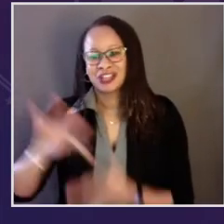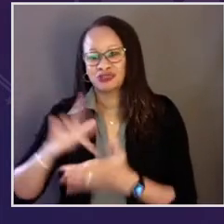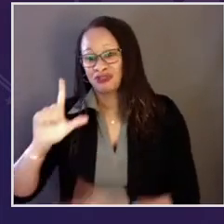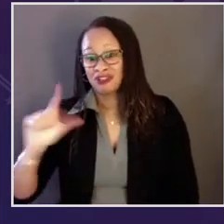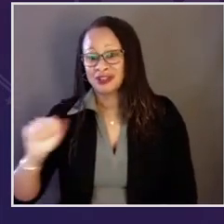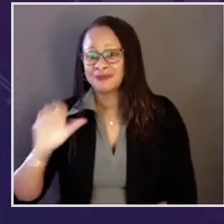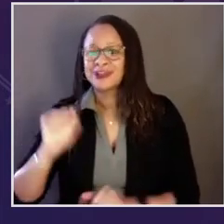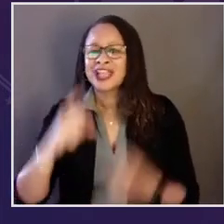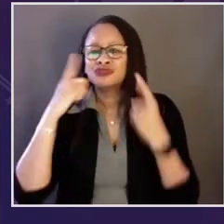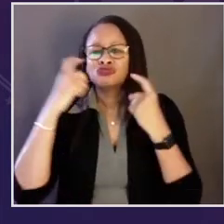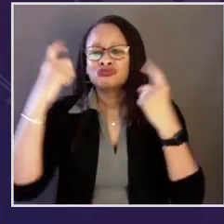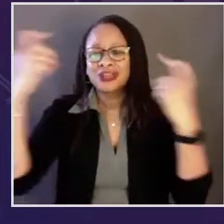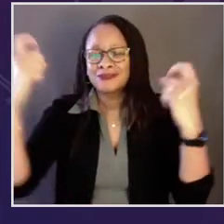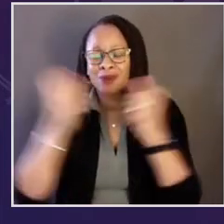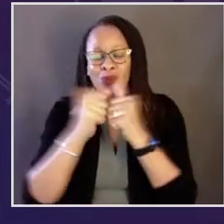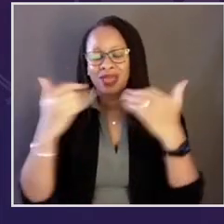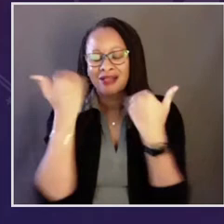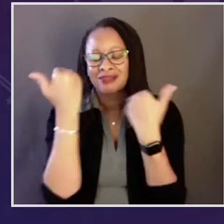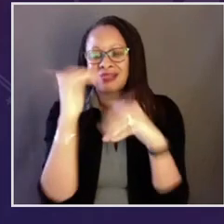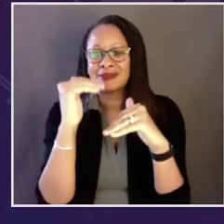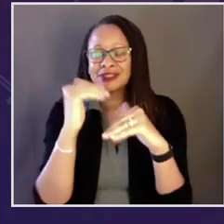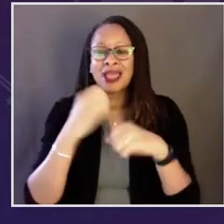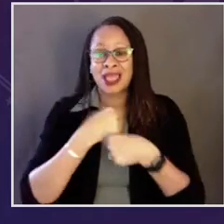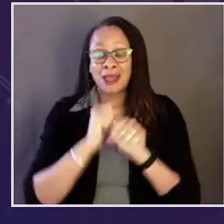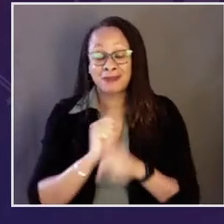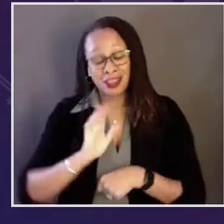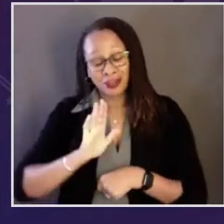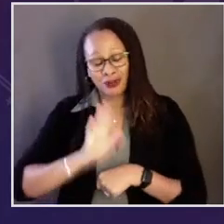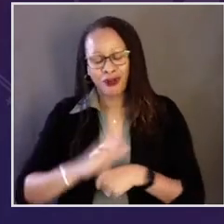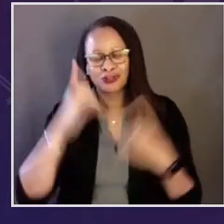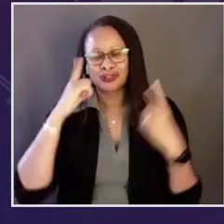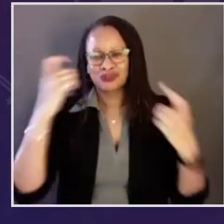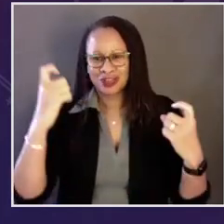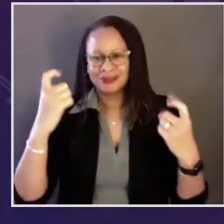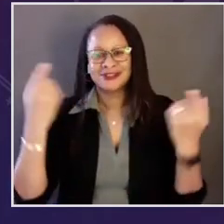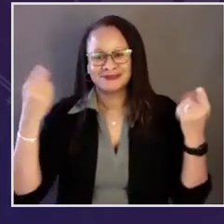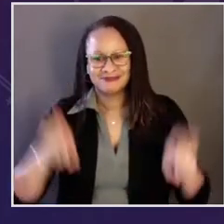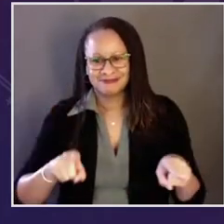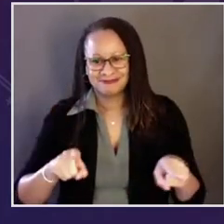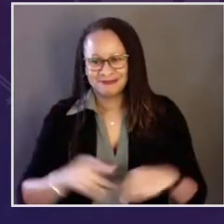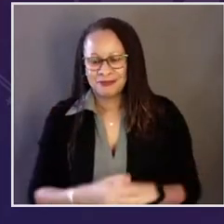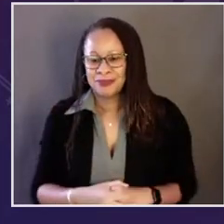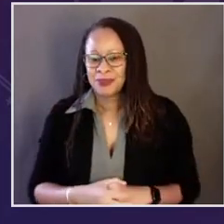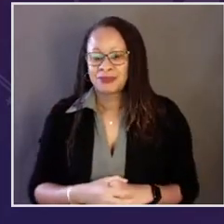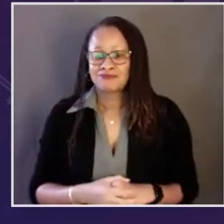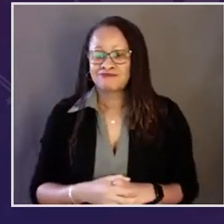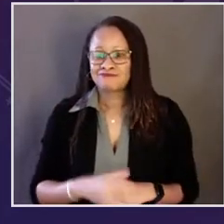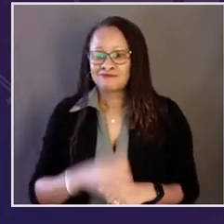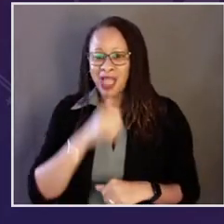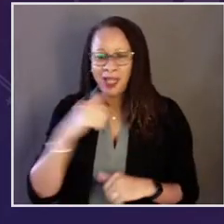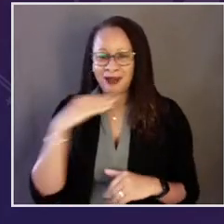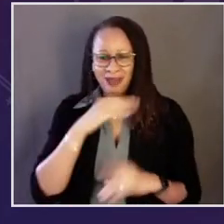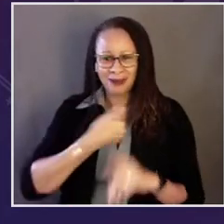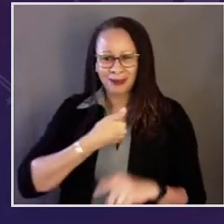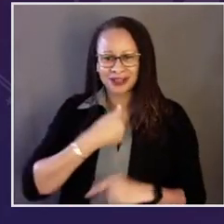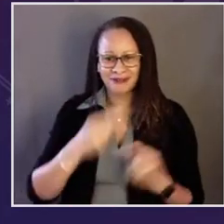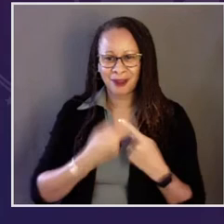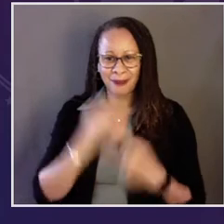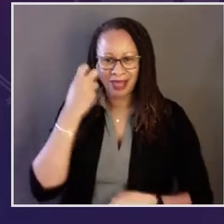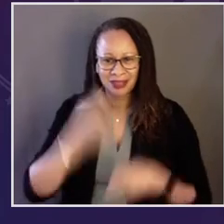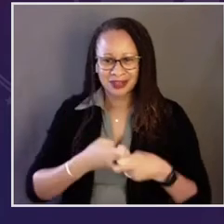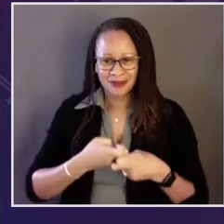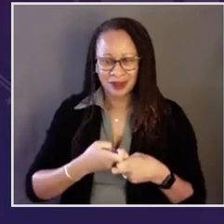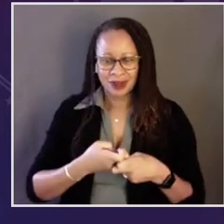Nation to South Central Los Angeles, can dream without limits and make her dreams come true.